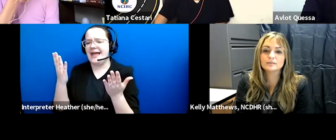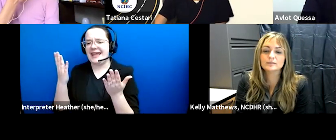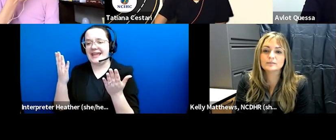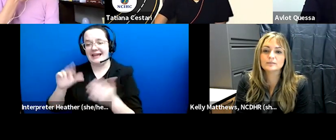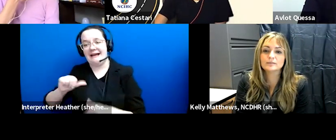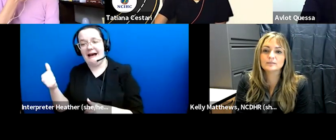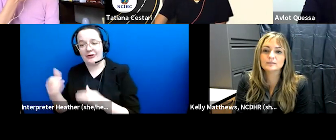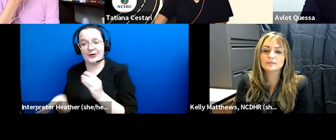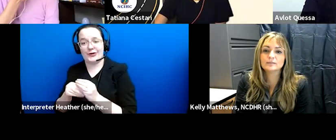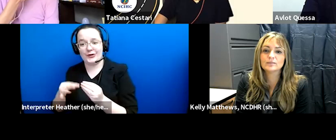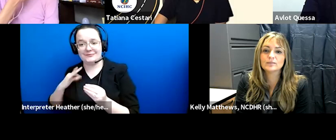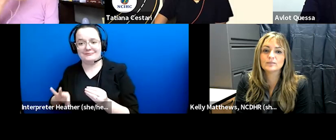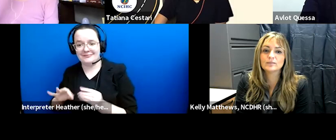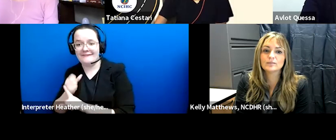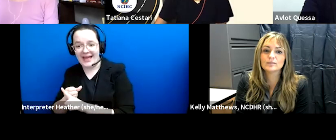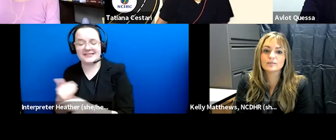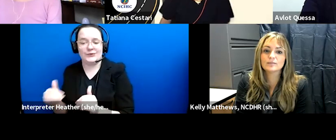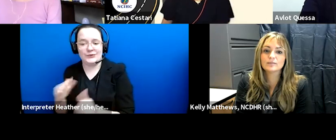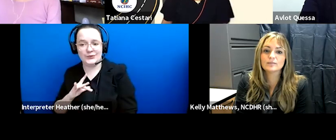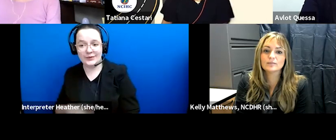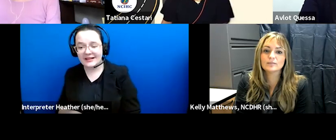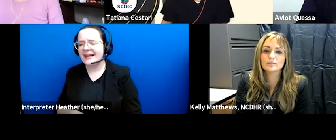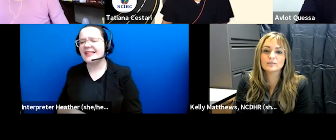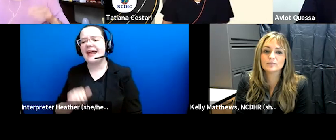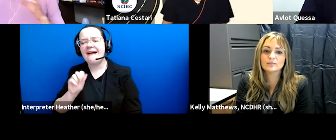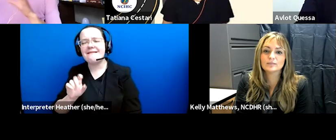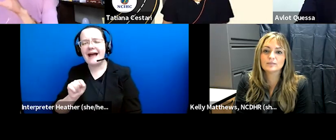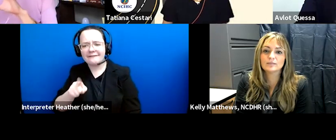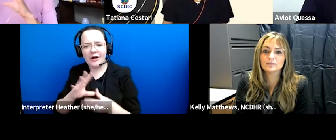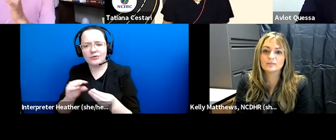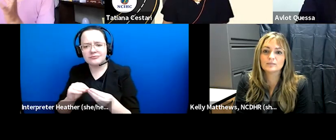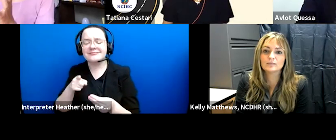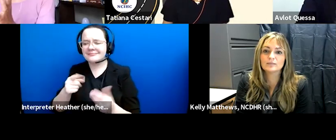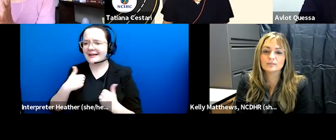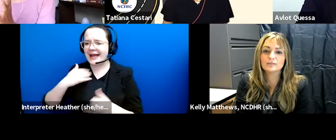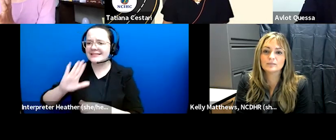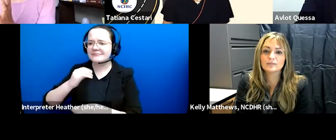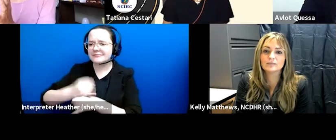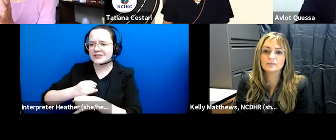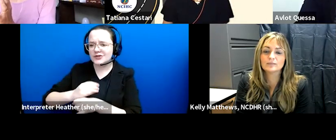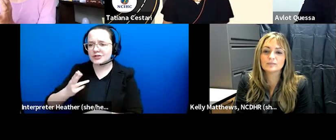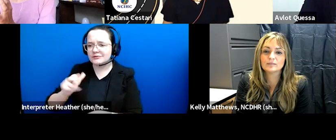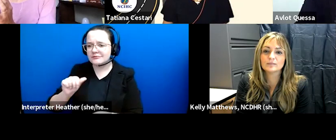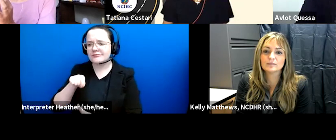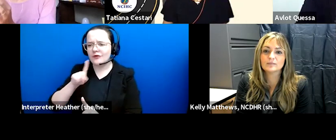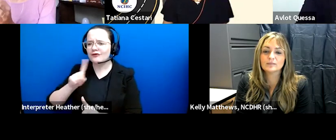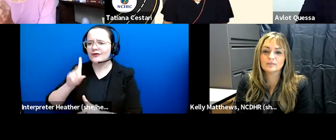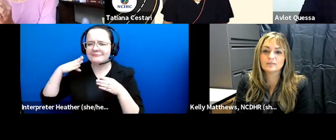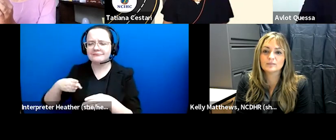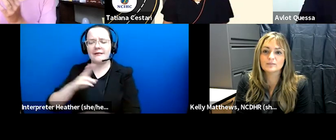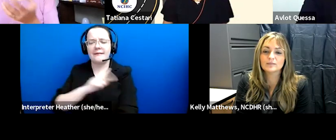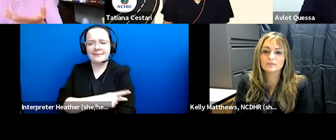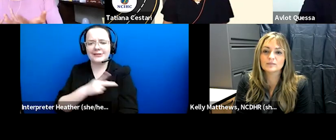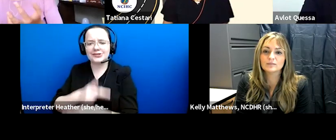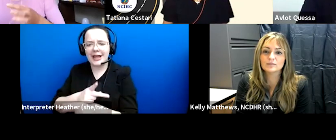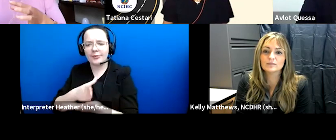effects um and then avlo has the institution who's really focused on the patient care aspect of it the patient